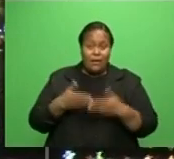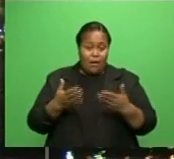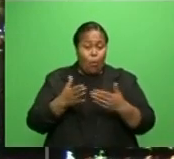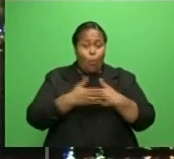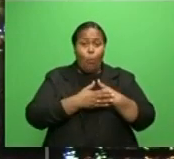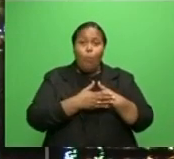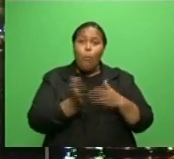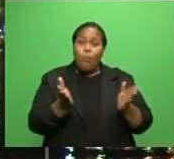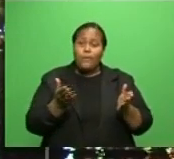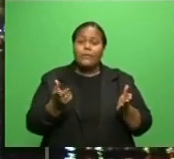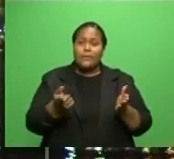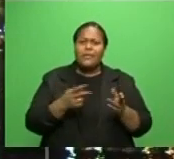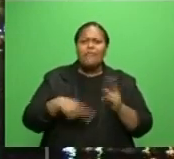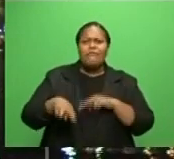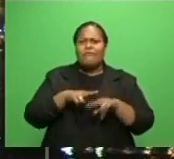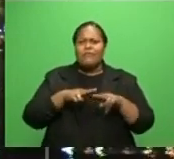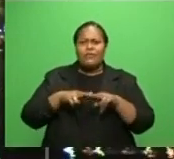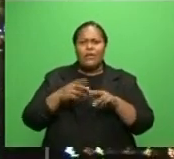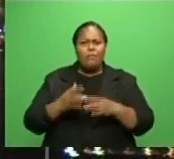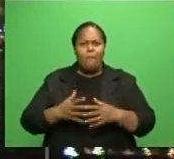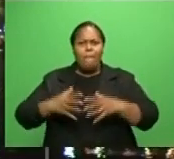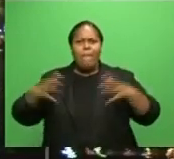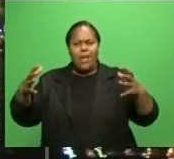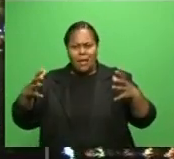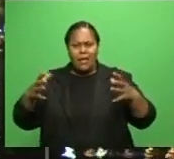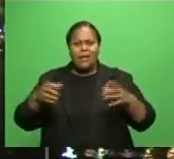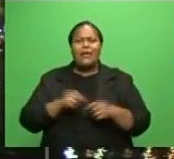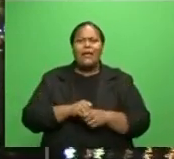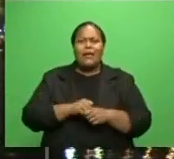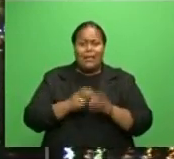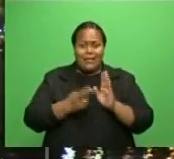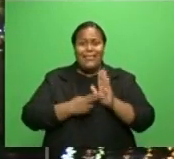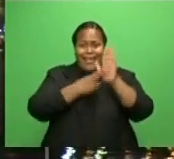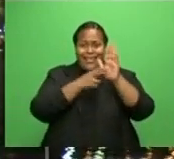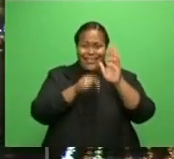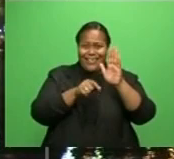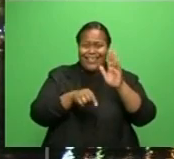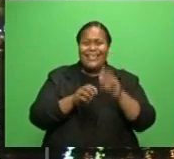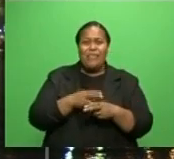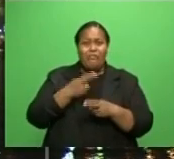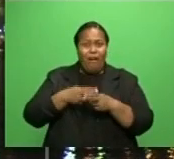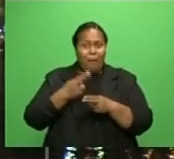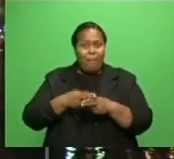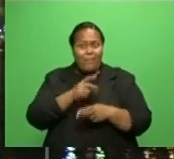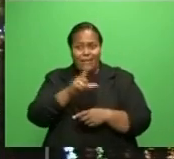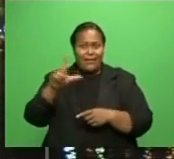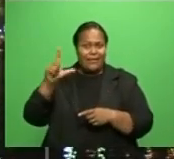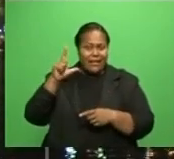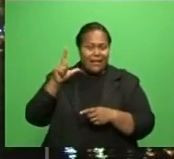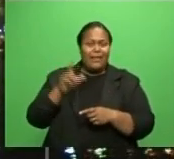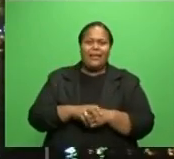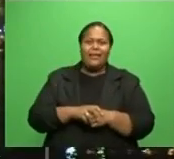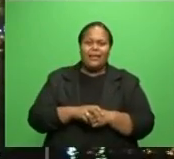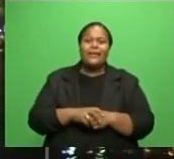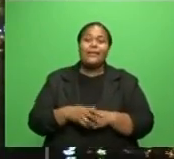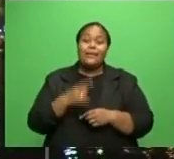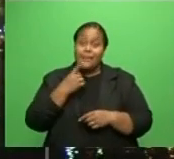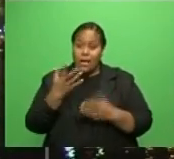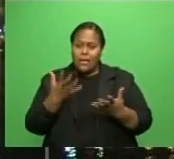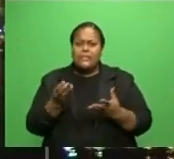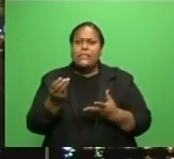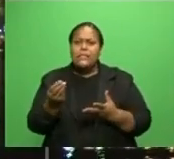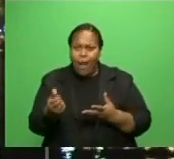Fiji's largest farming nurseries in Sambetho, Nandi, yesterday, highlighted that some agricultural products can be reused